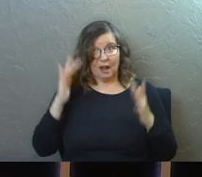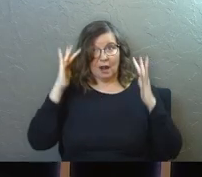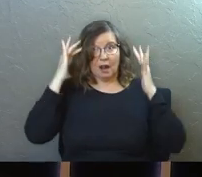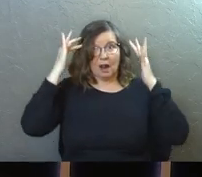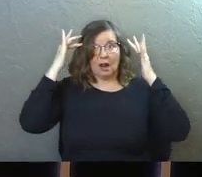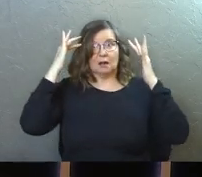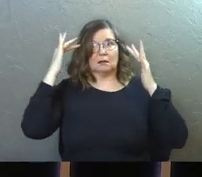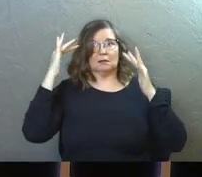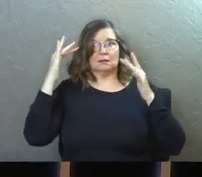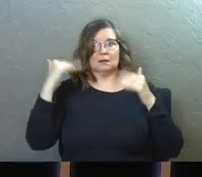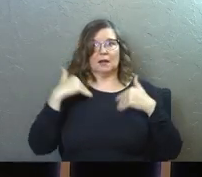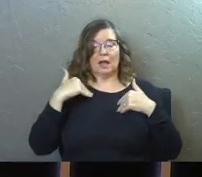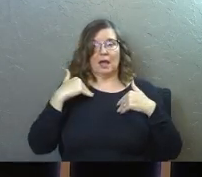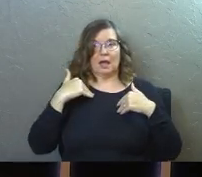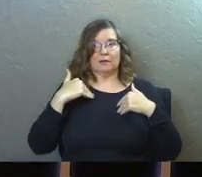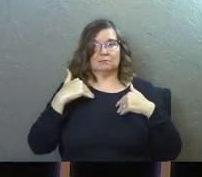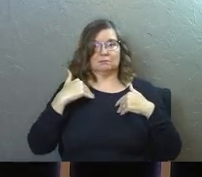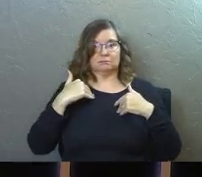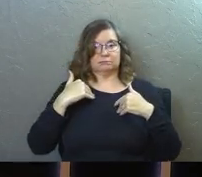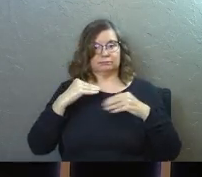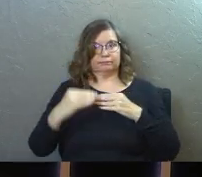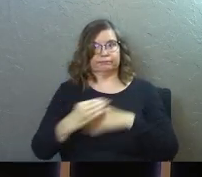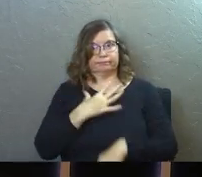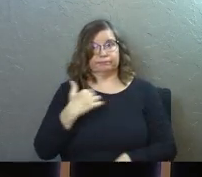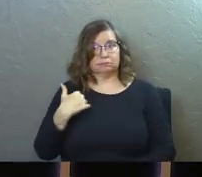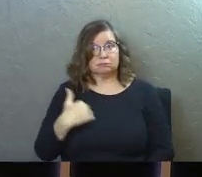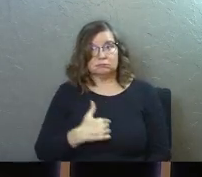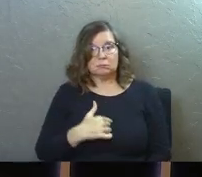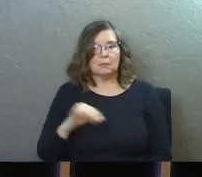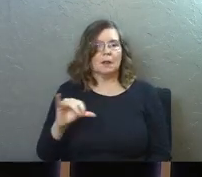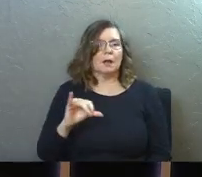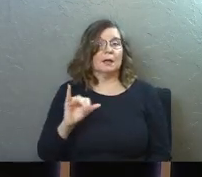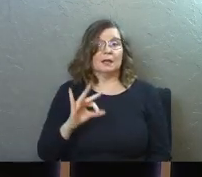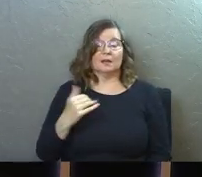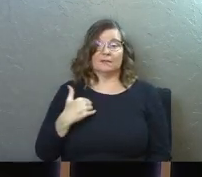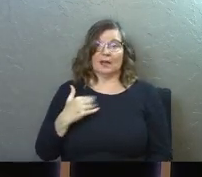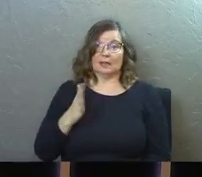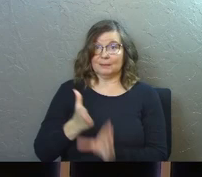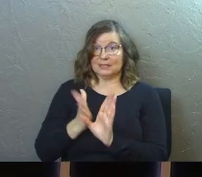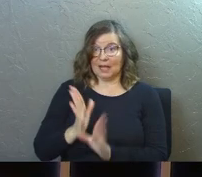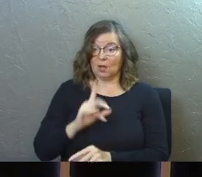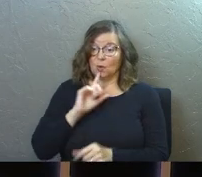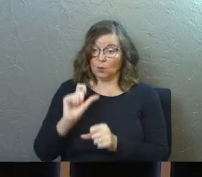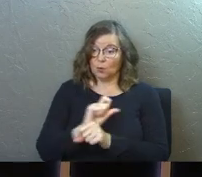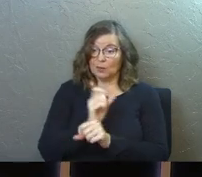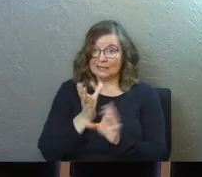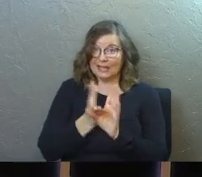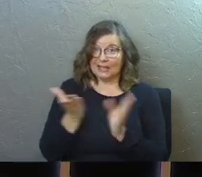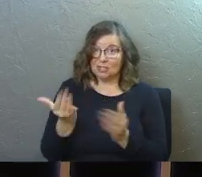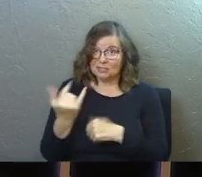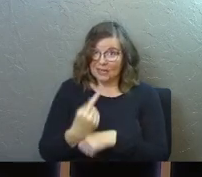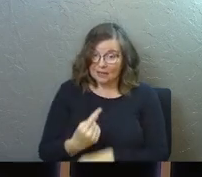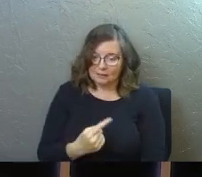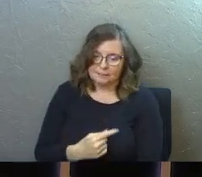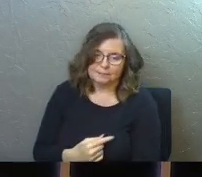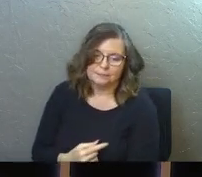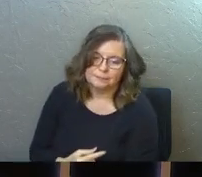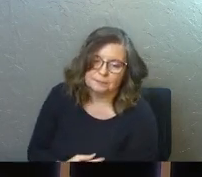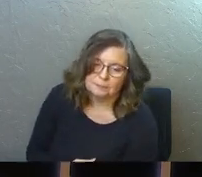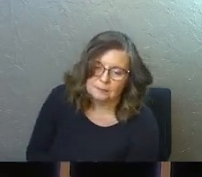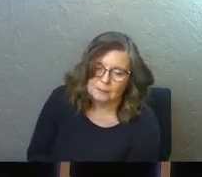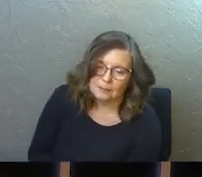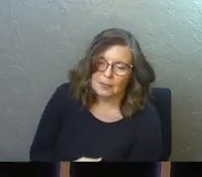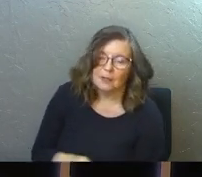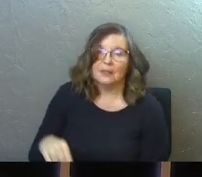experiences have hardwired us? Like, if I could bring a psychologist or real psychologist in here today, they could go